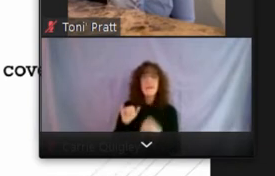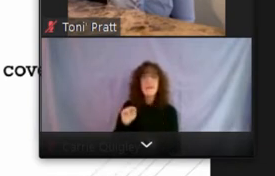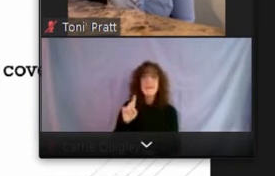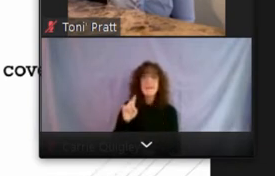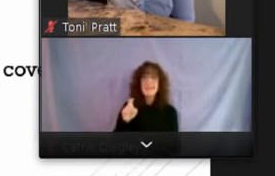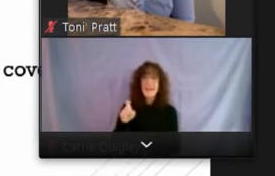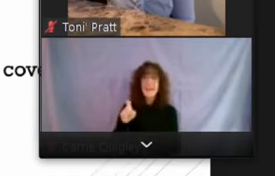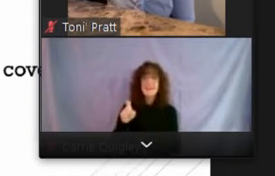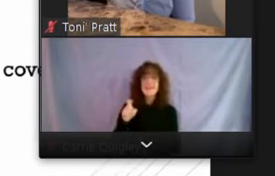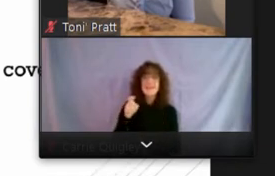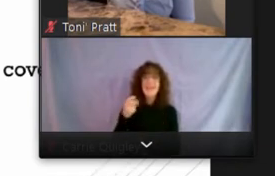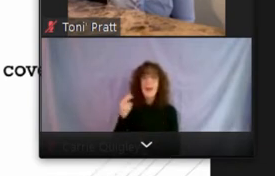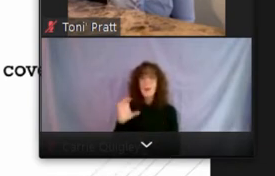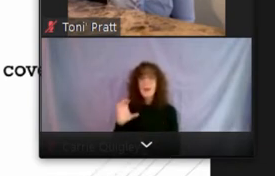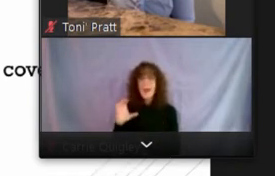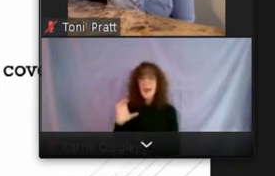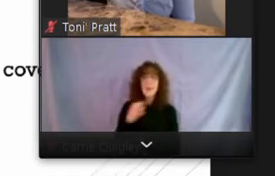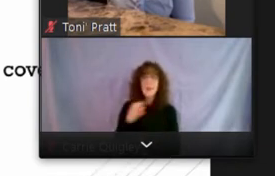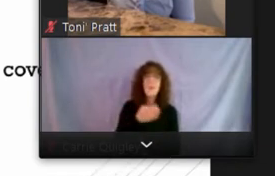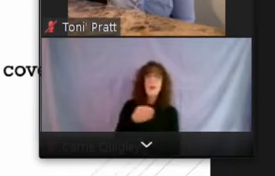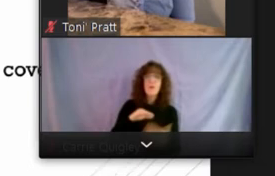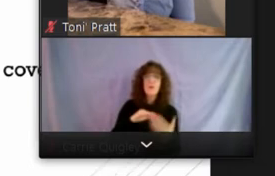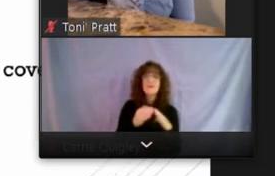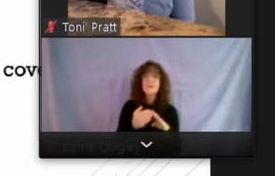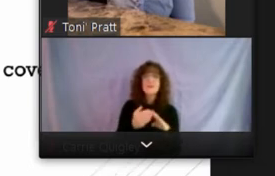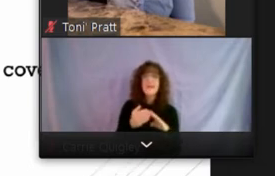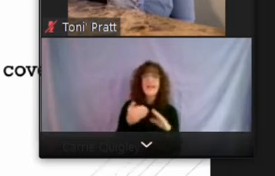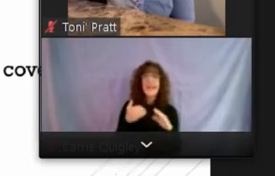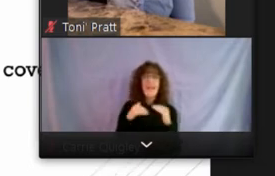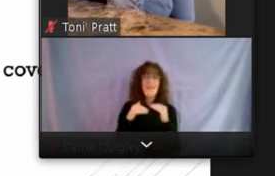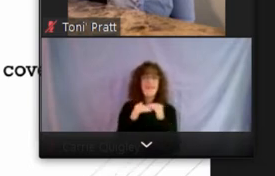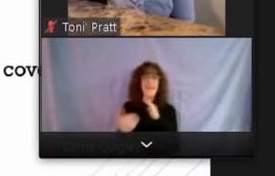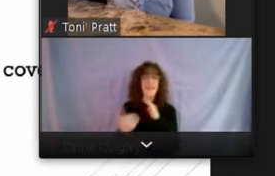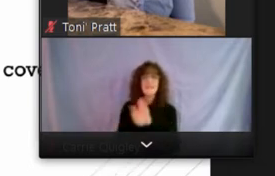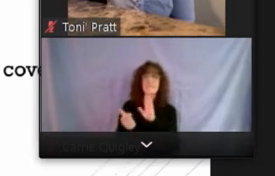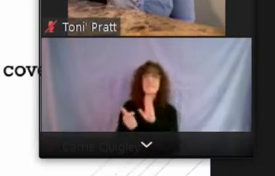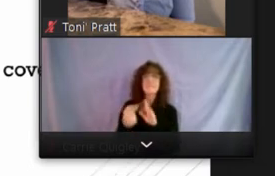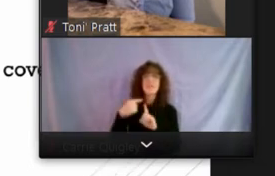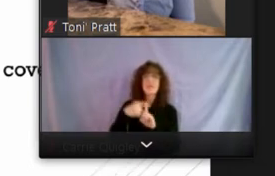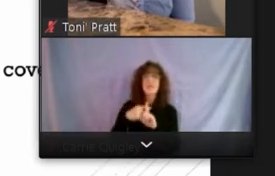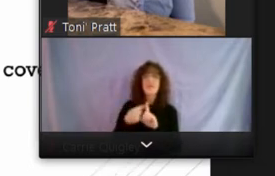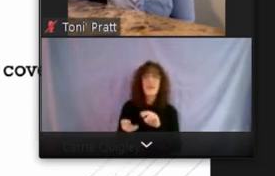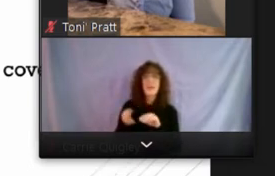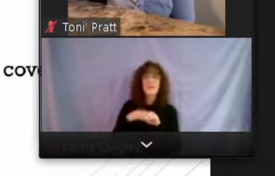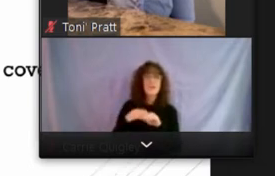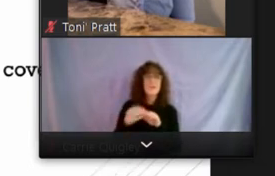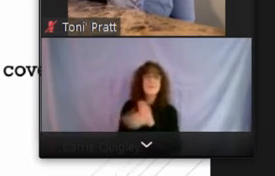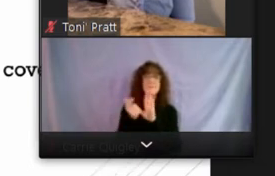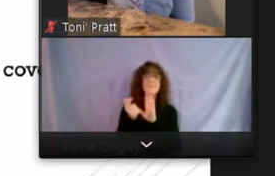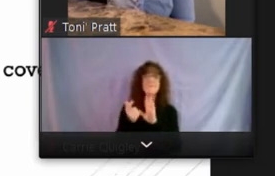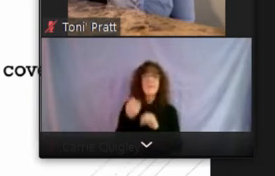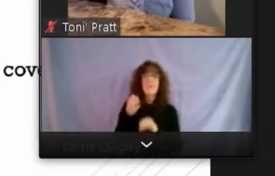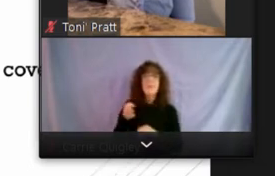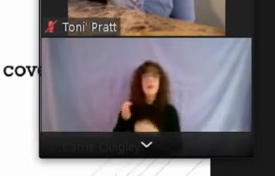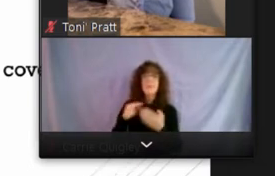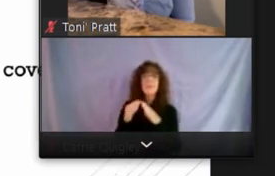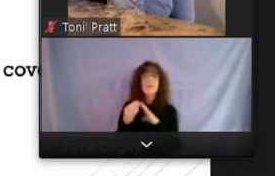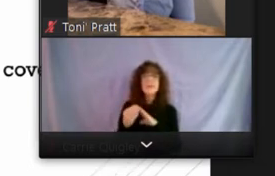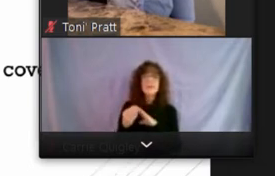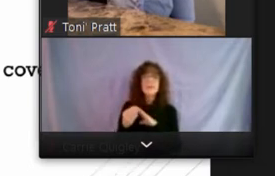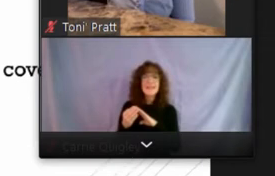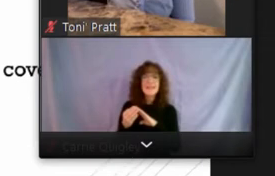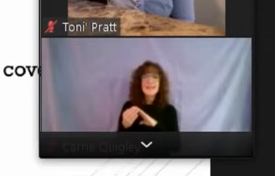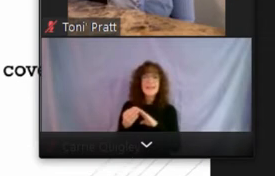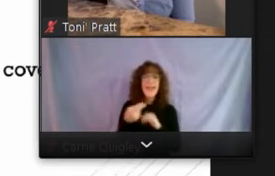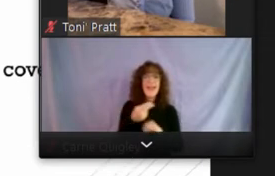City just have a flat out, uh, uh, moratorium on rent increases, uh, Baltimore City's and Howard